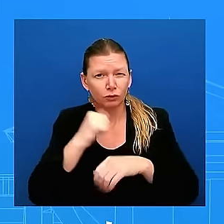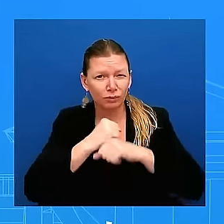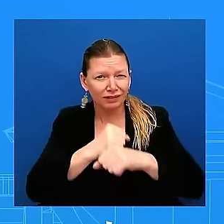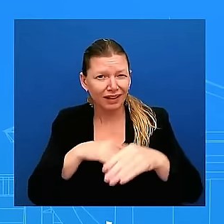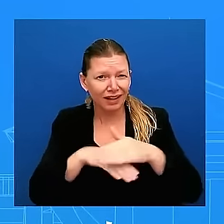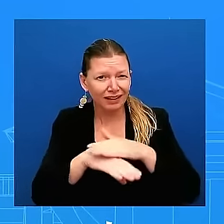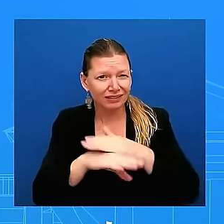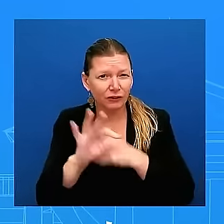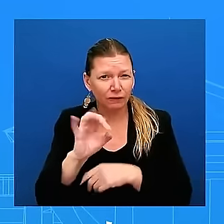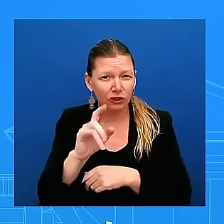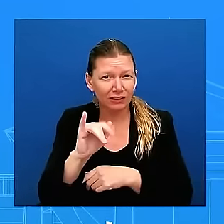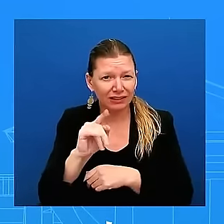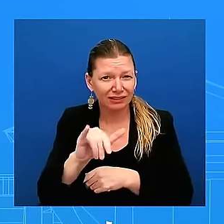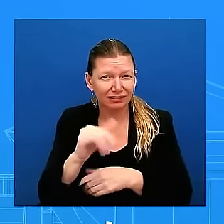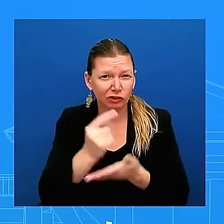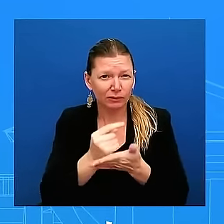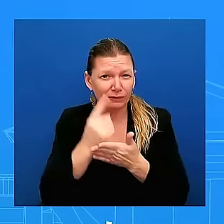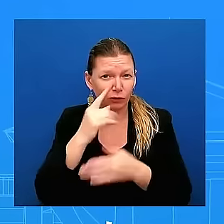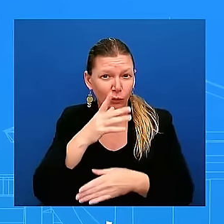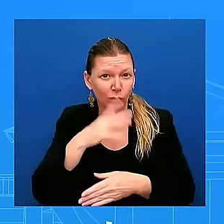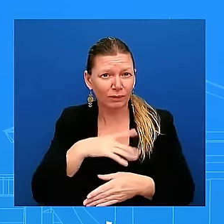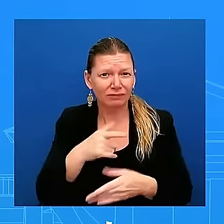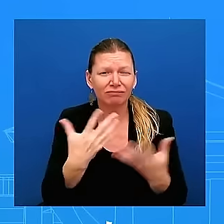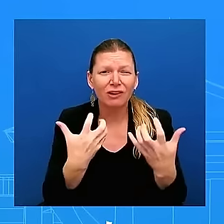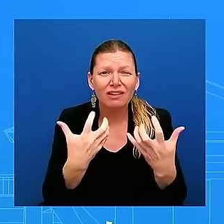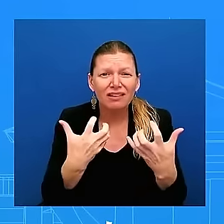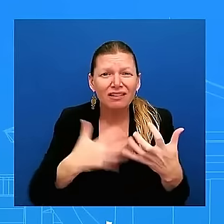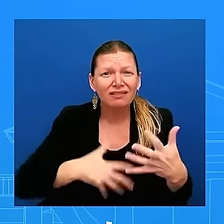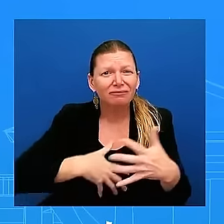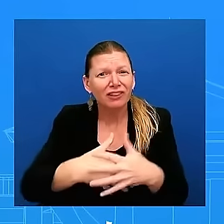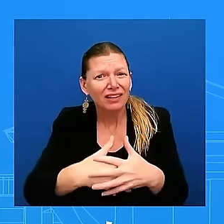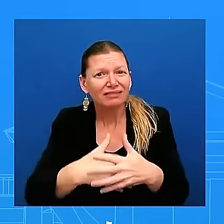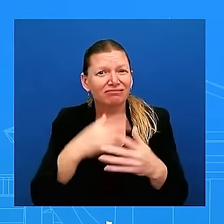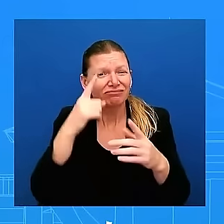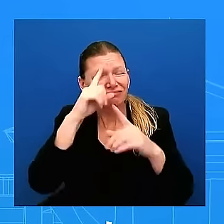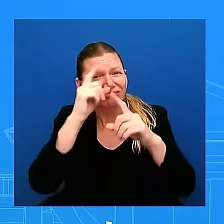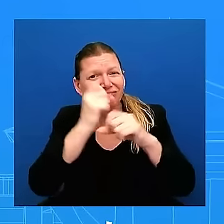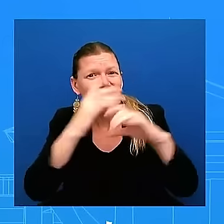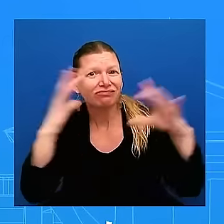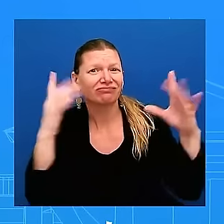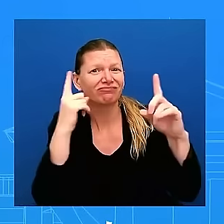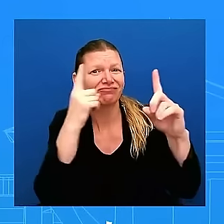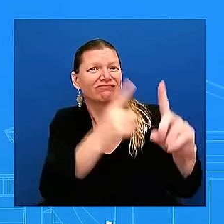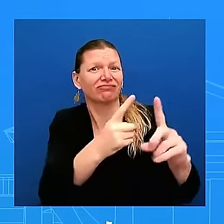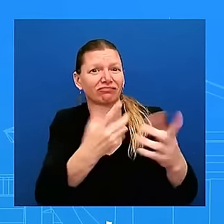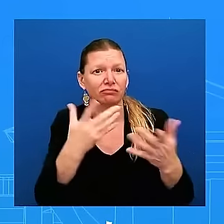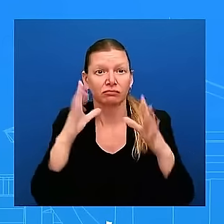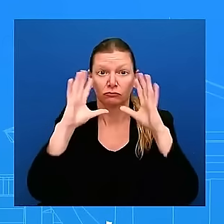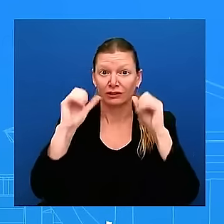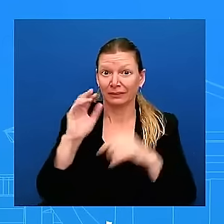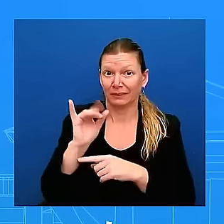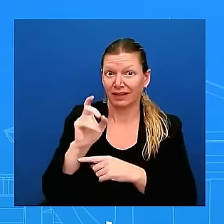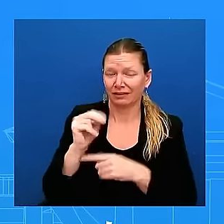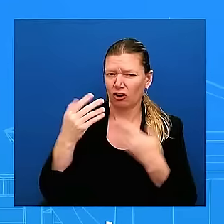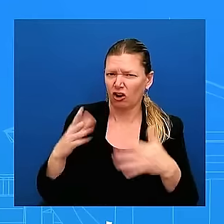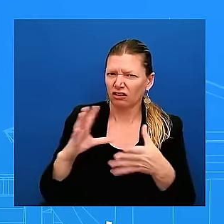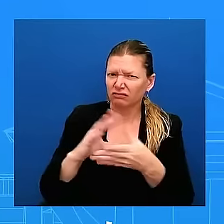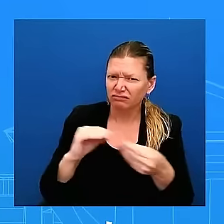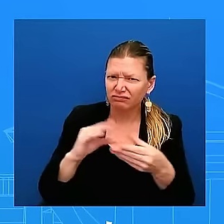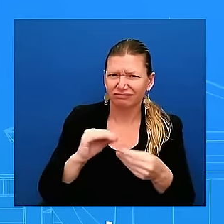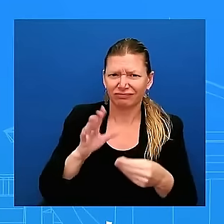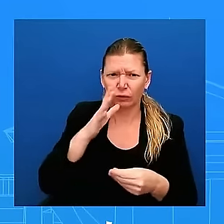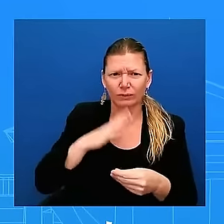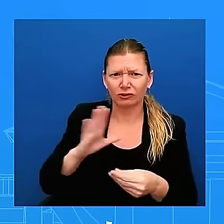pregnant as President Biden has said that the disregard for a woman's right to make these decisions for herself and her family is